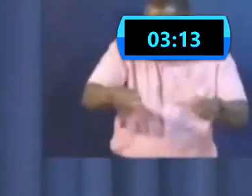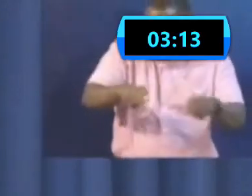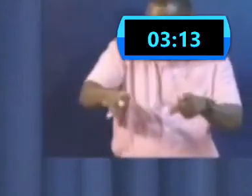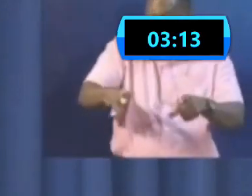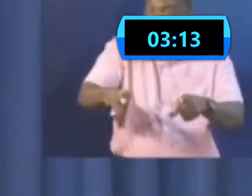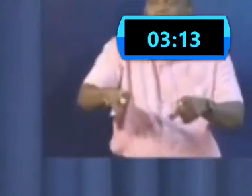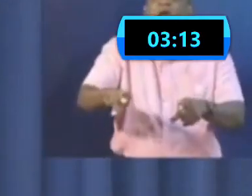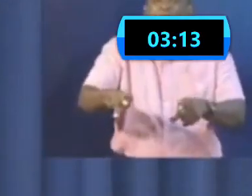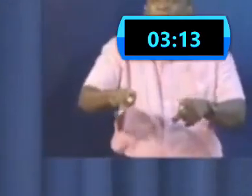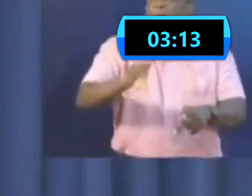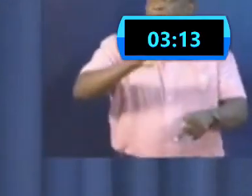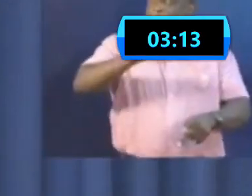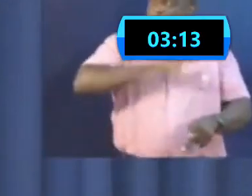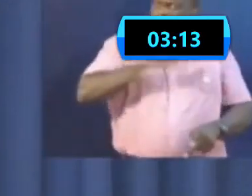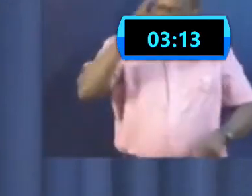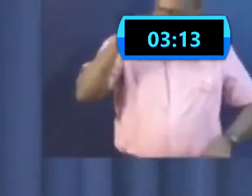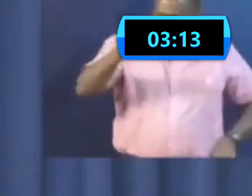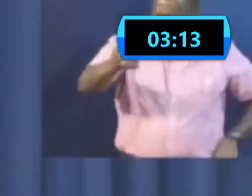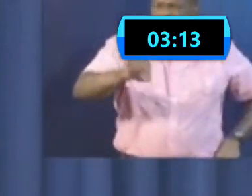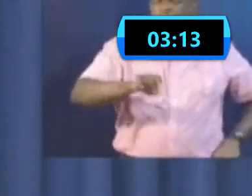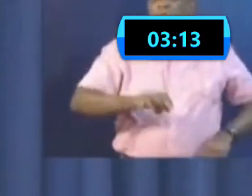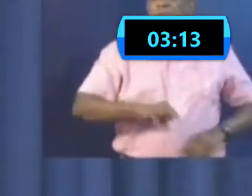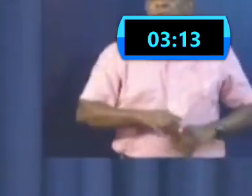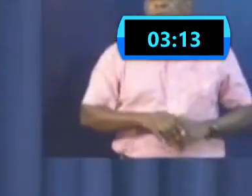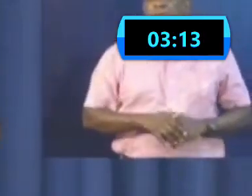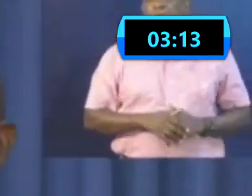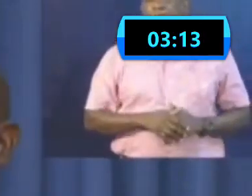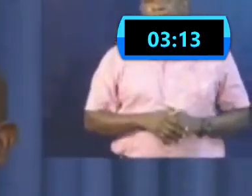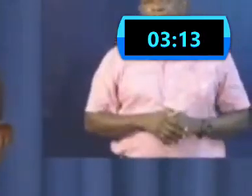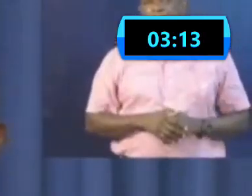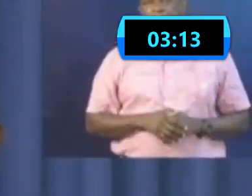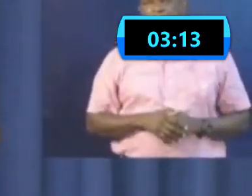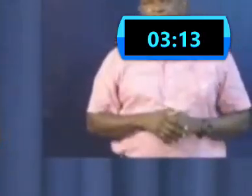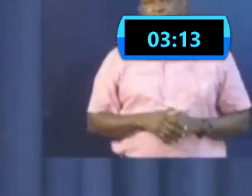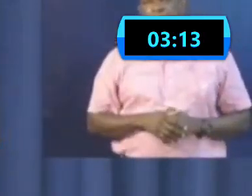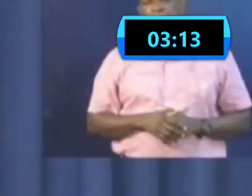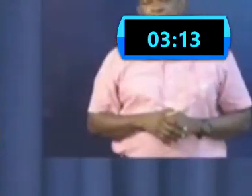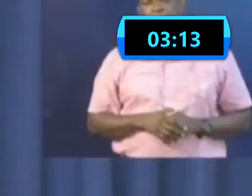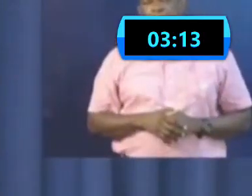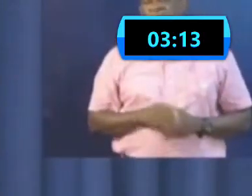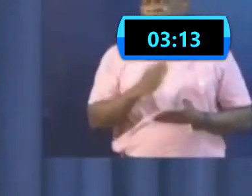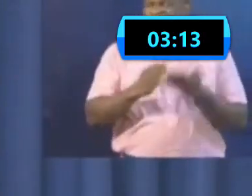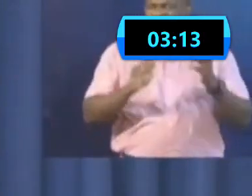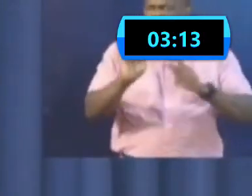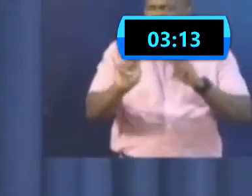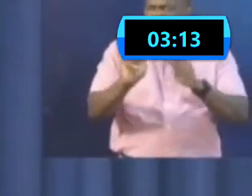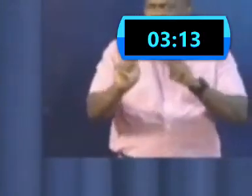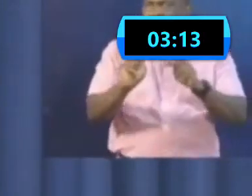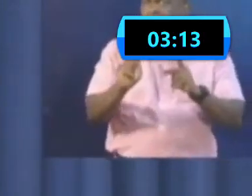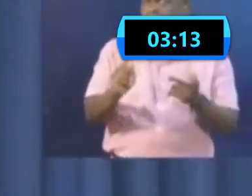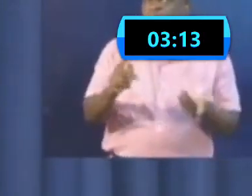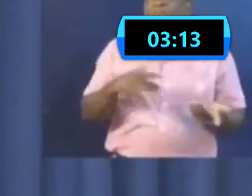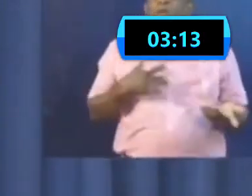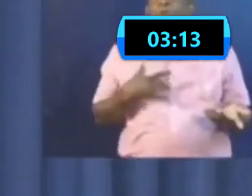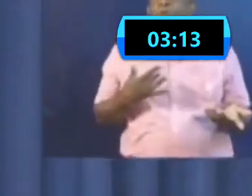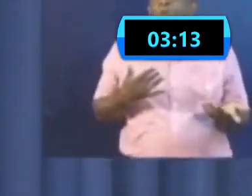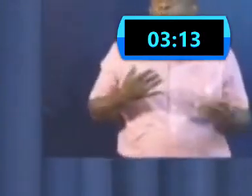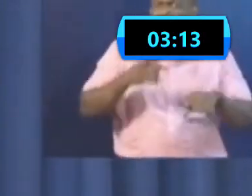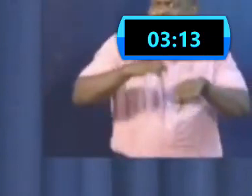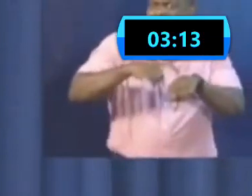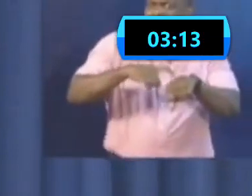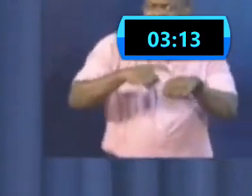simple as that. Because you see, some people see this as a profitable environment.